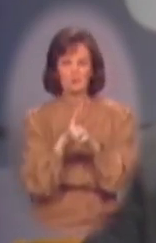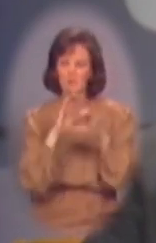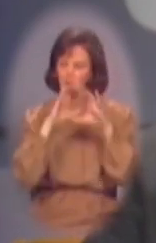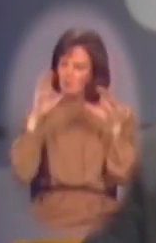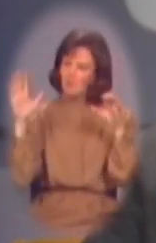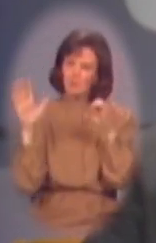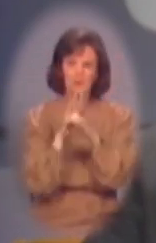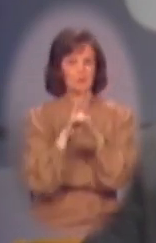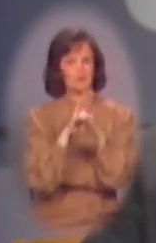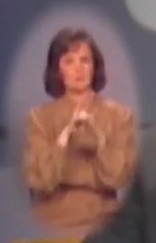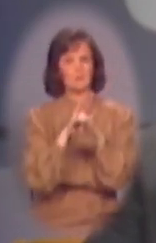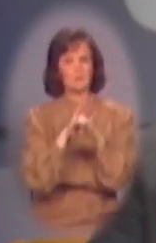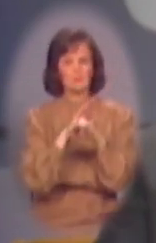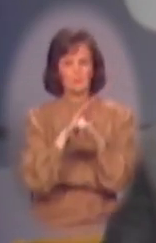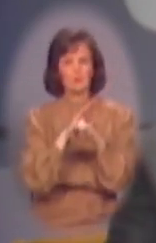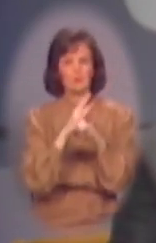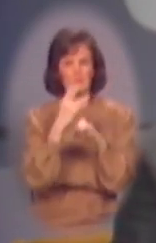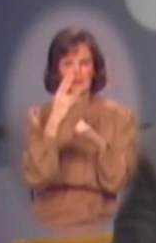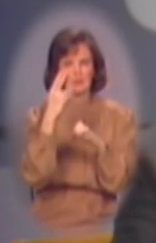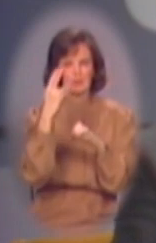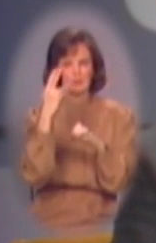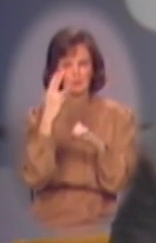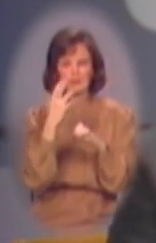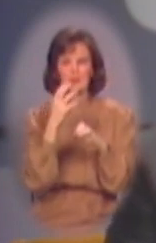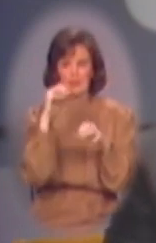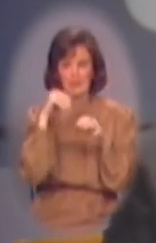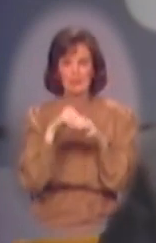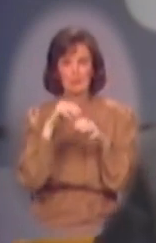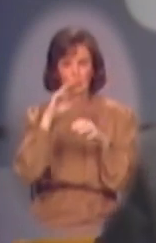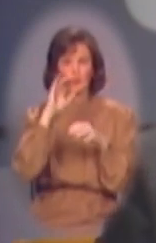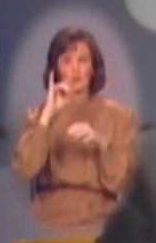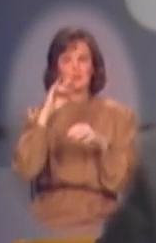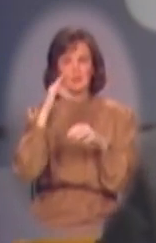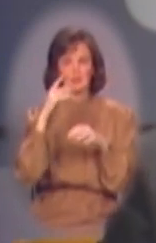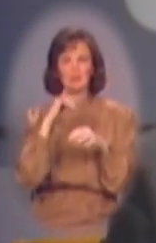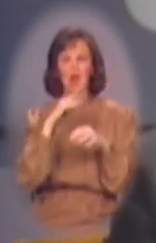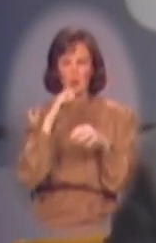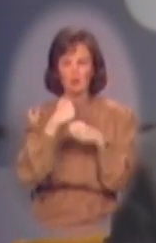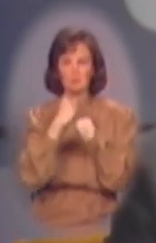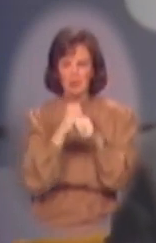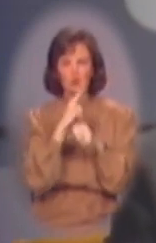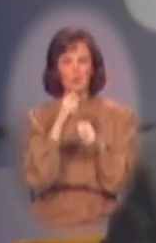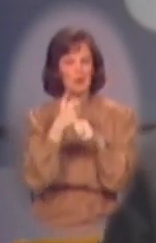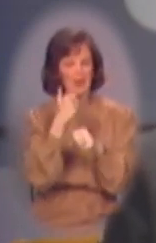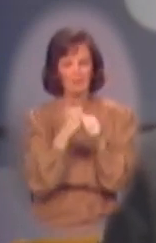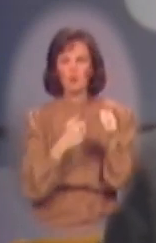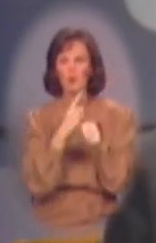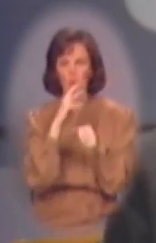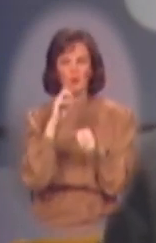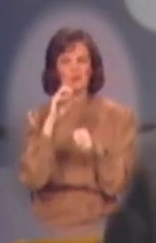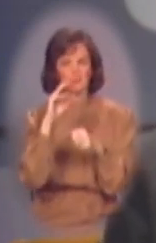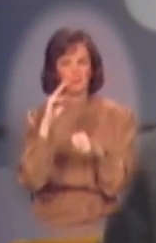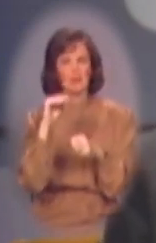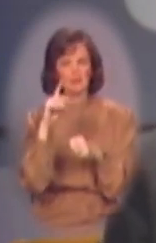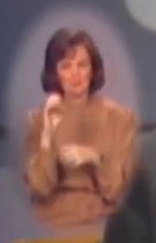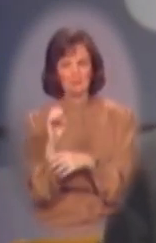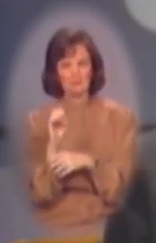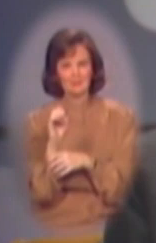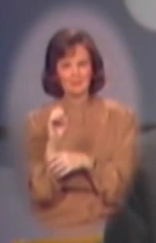absolutely categorically, who, in whose image I was made, and you were made, and everybody I know was made.